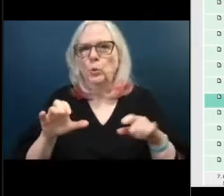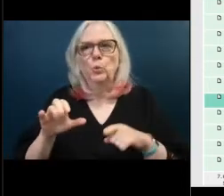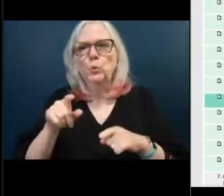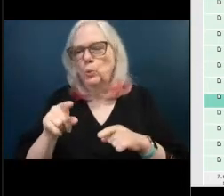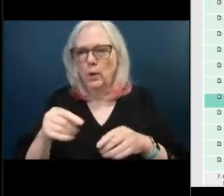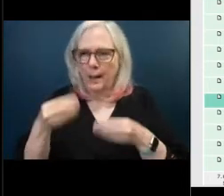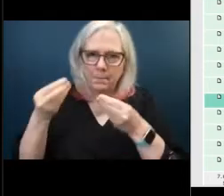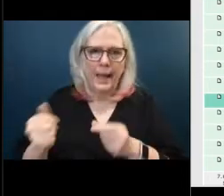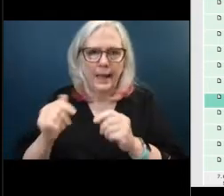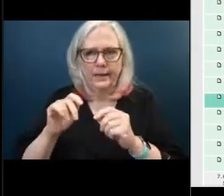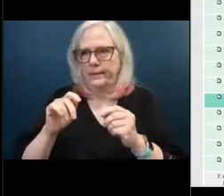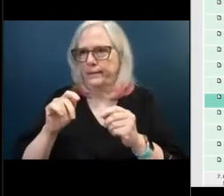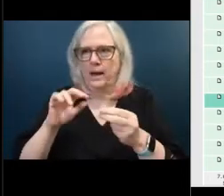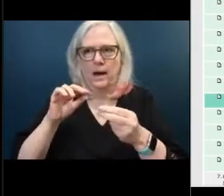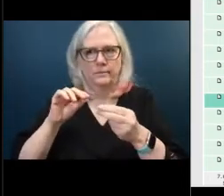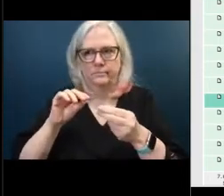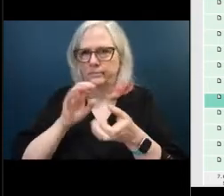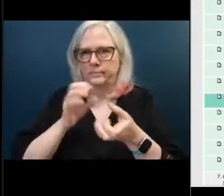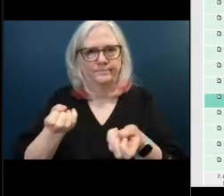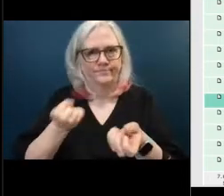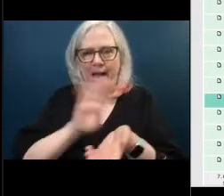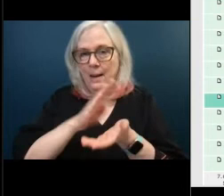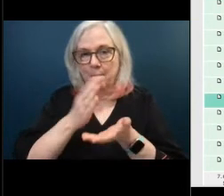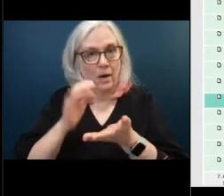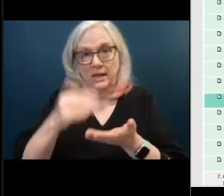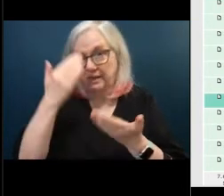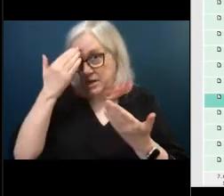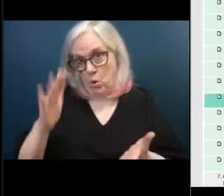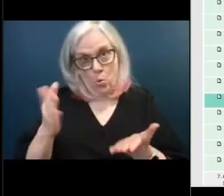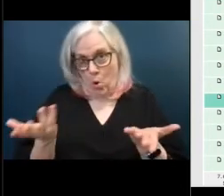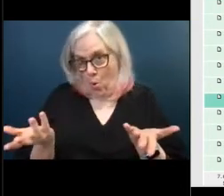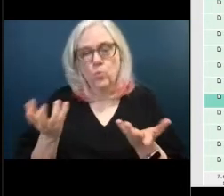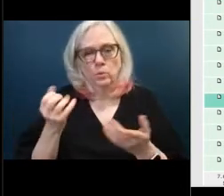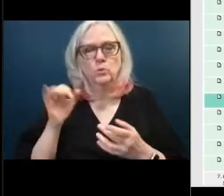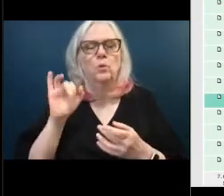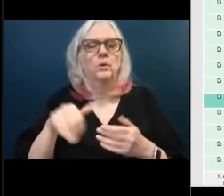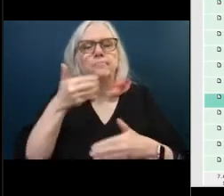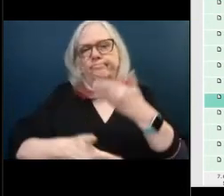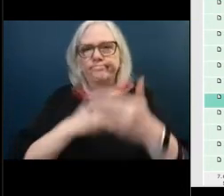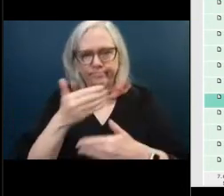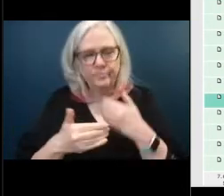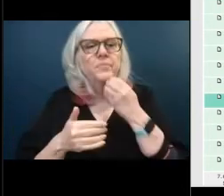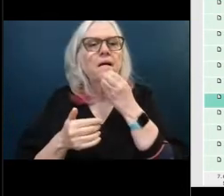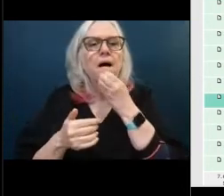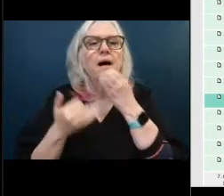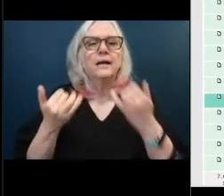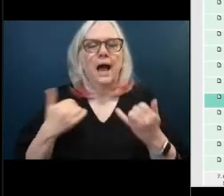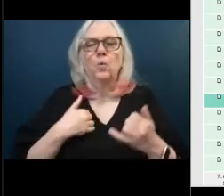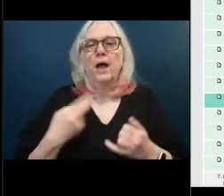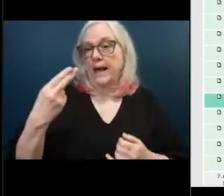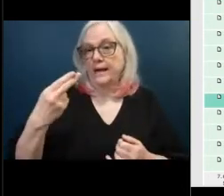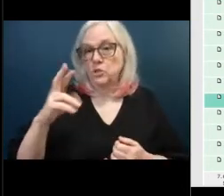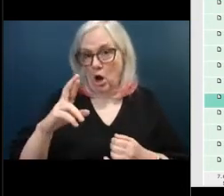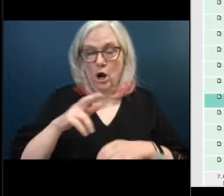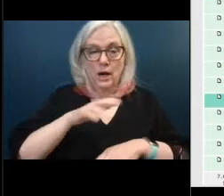you everything's front-loaded this year though and uh we we had finance at the table we had hr at the table and we got to answer